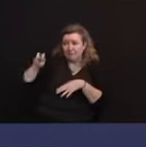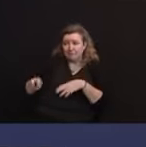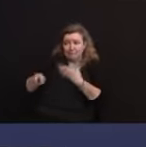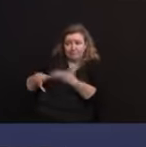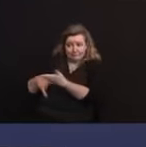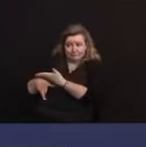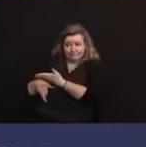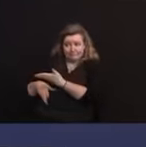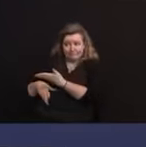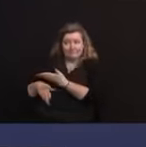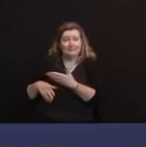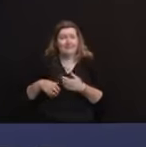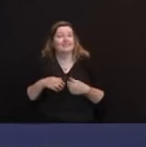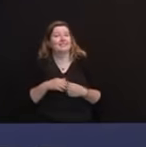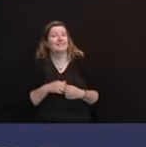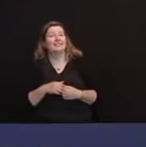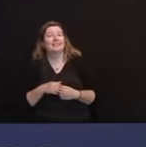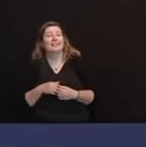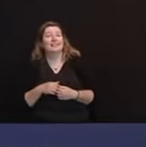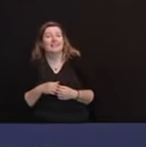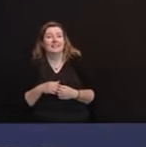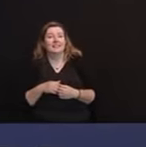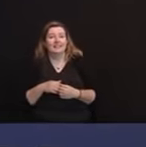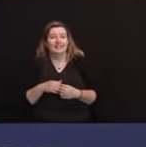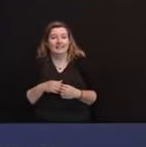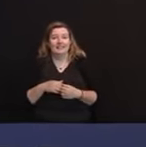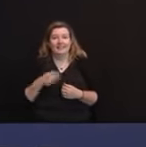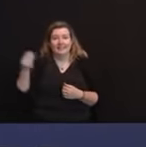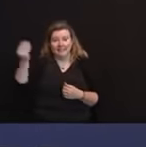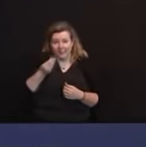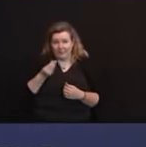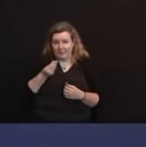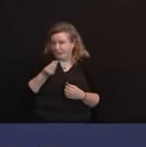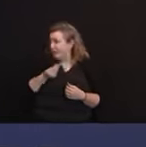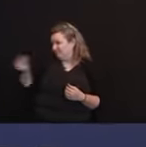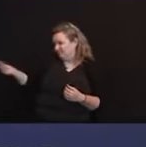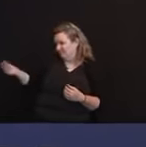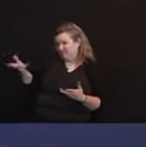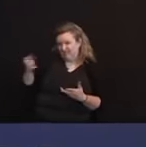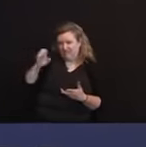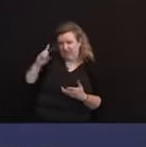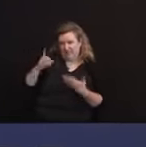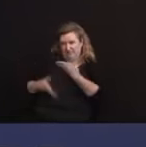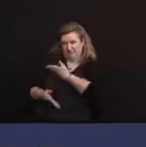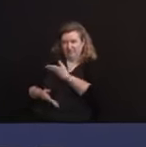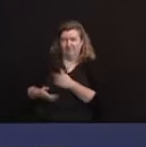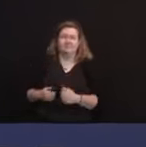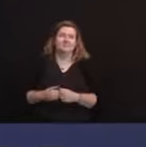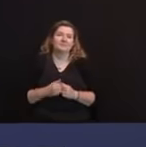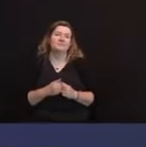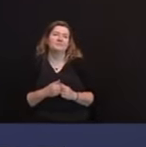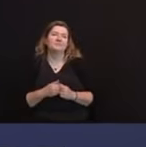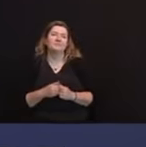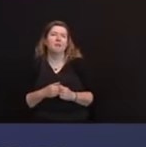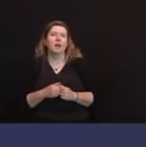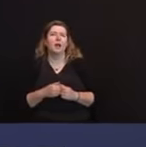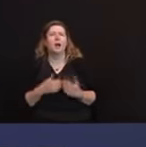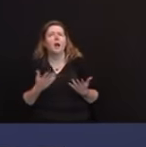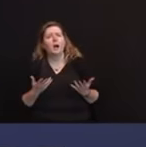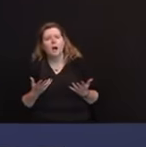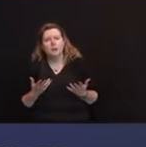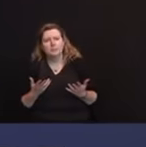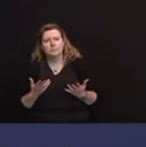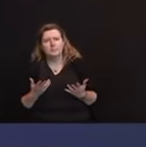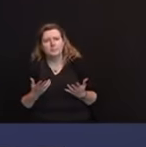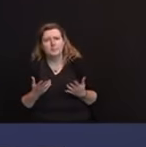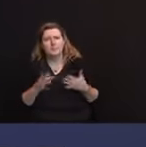I was going to ask him. So I will take your question, Dave, and Ed pose it to you this way. You know, what's the lead versus the